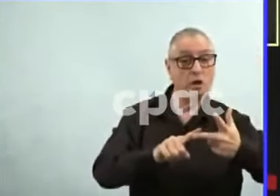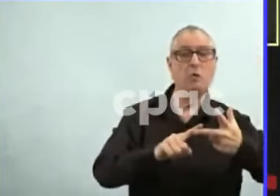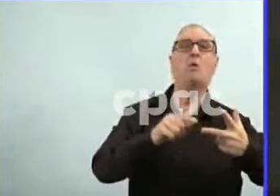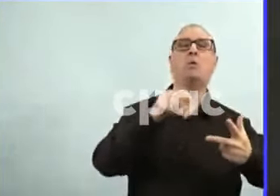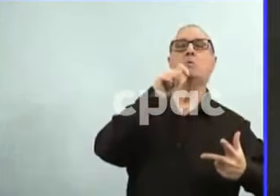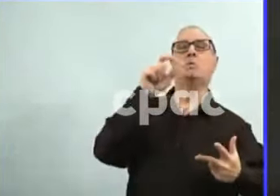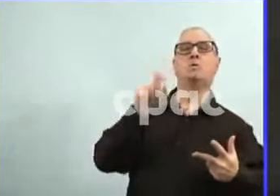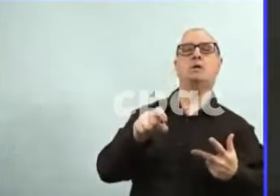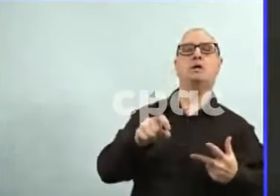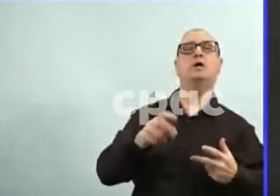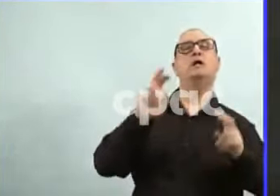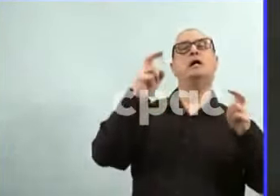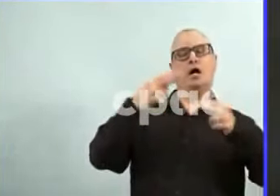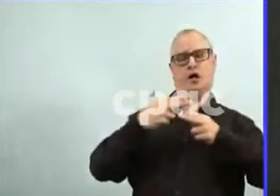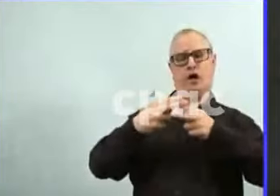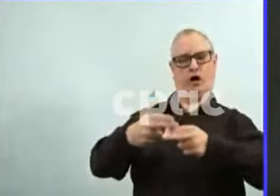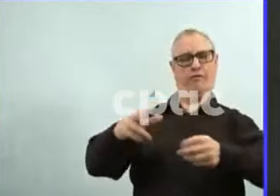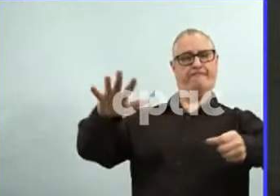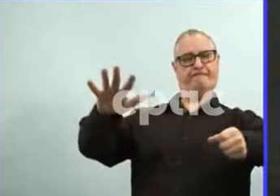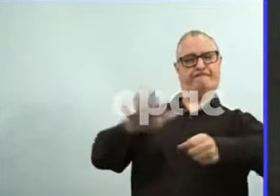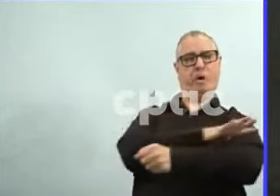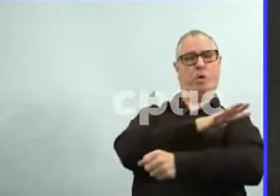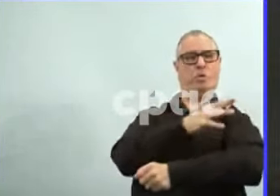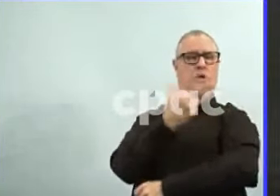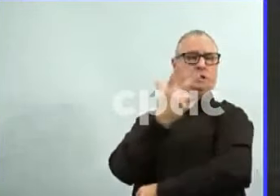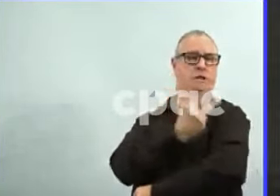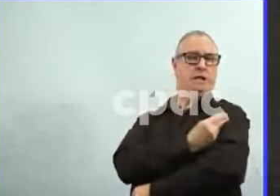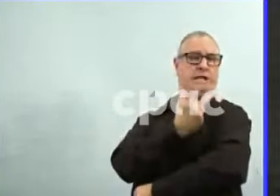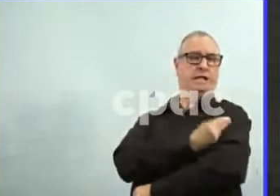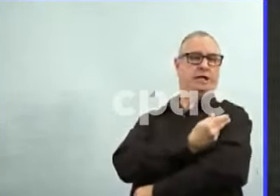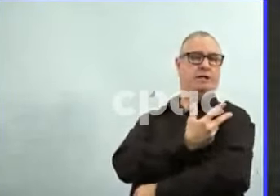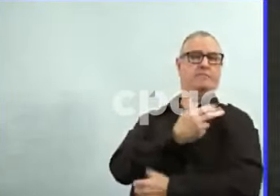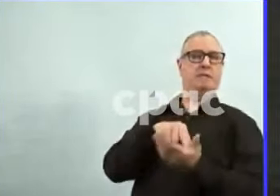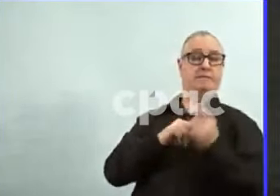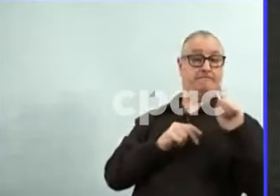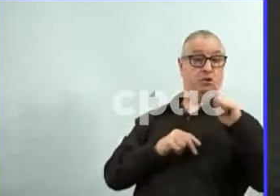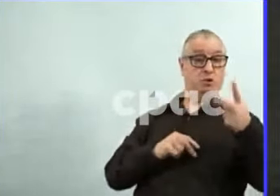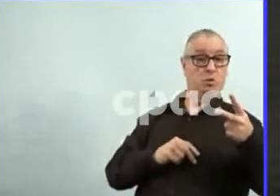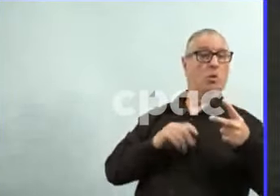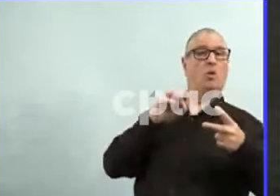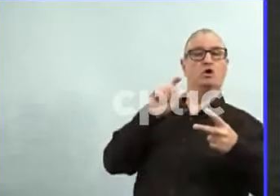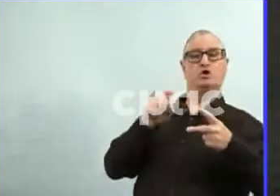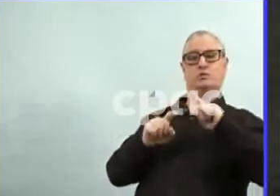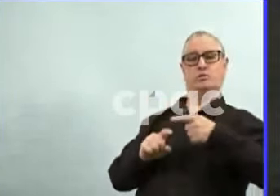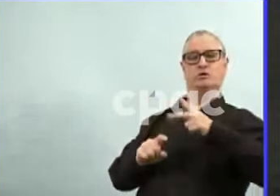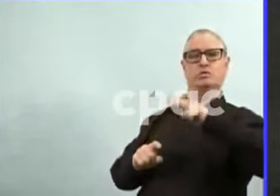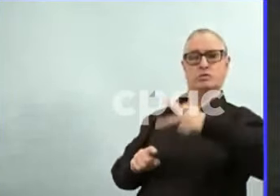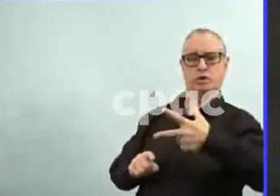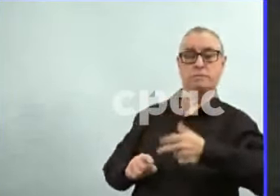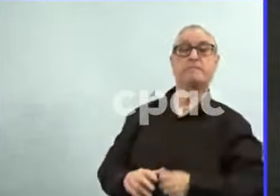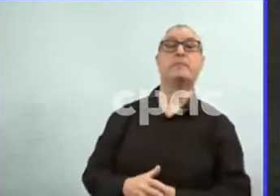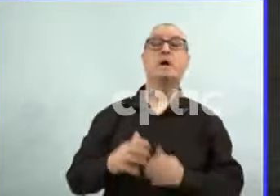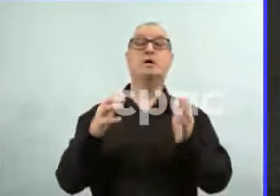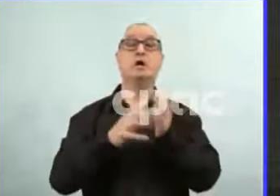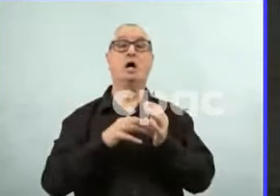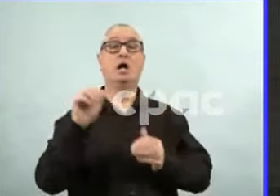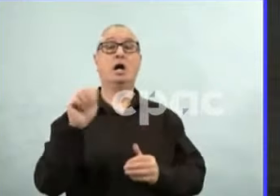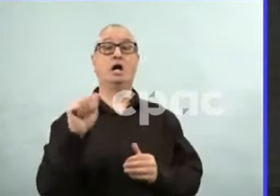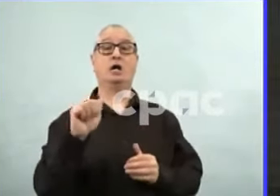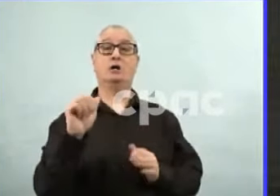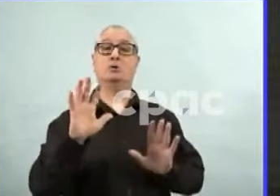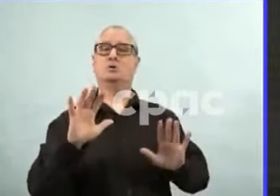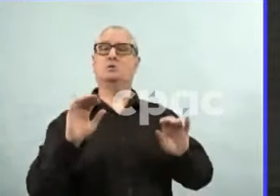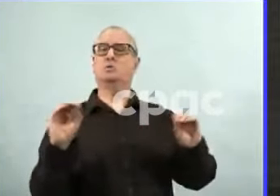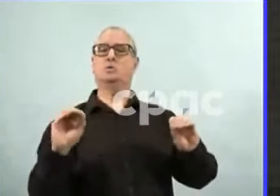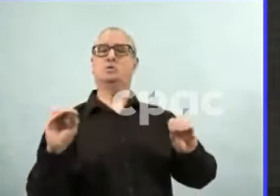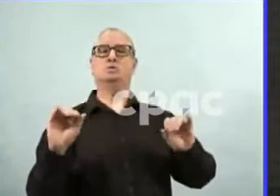No, at the present time, there's no changes in relation to what you're speaking to or in